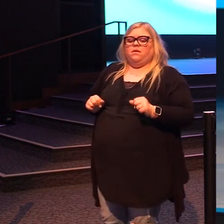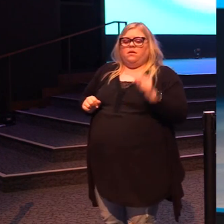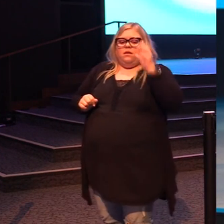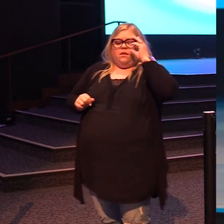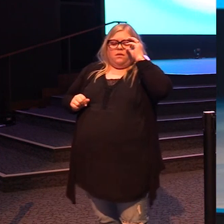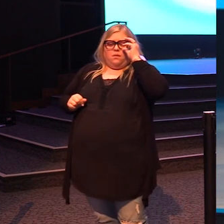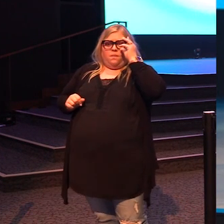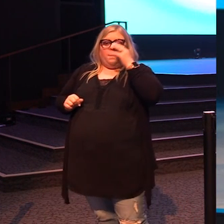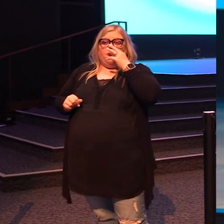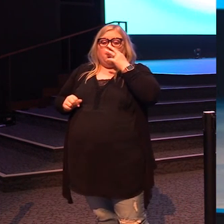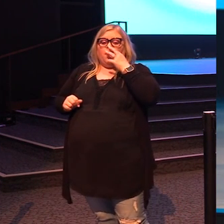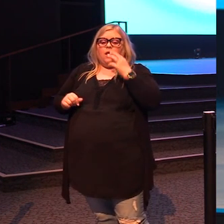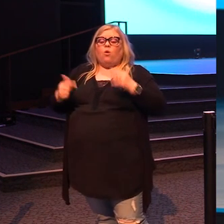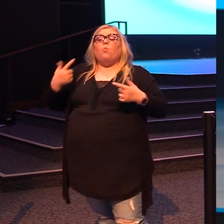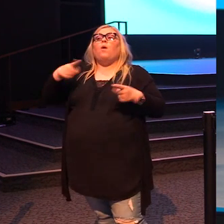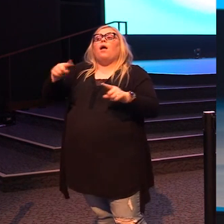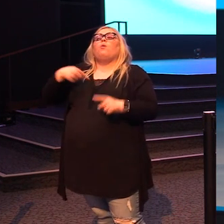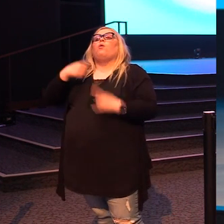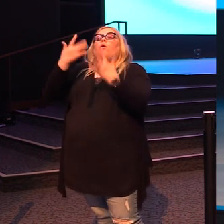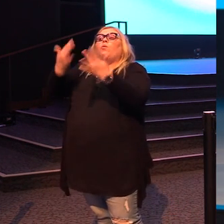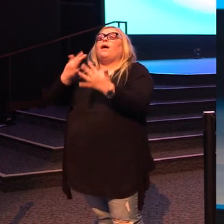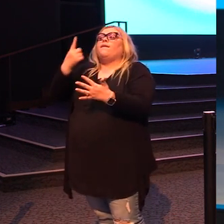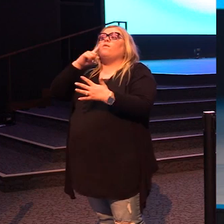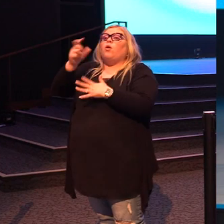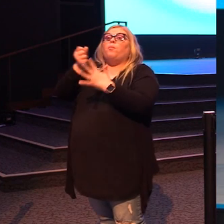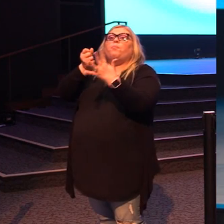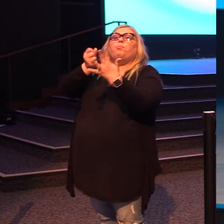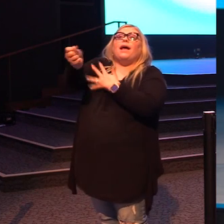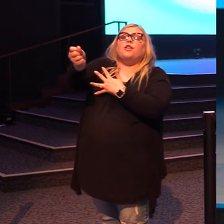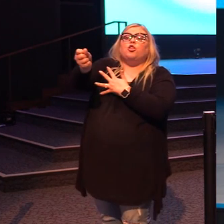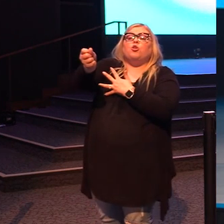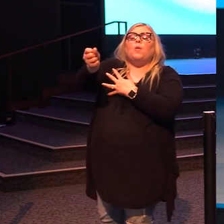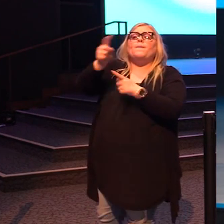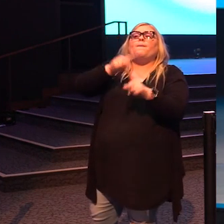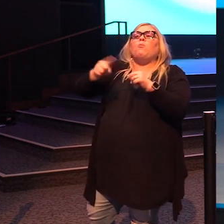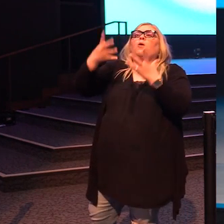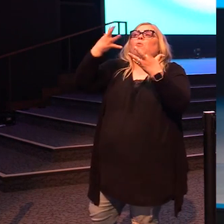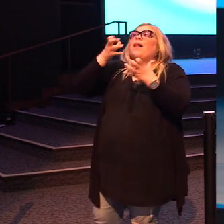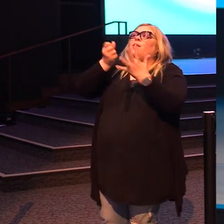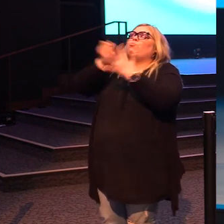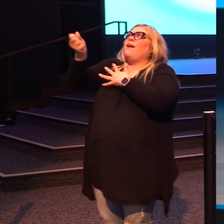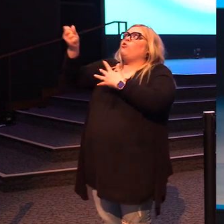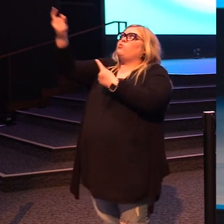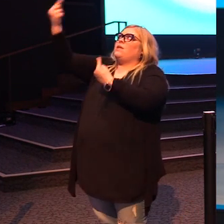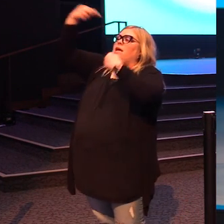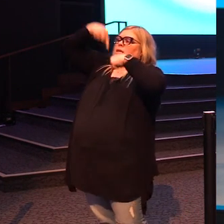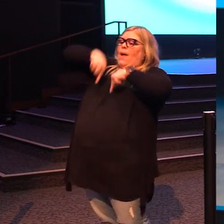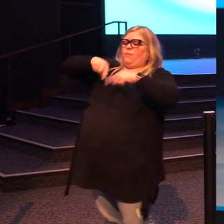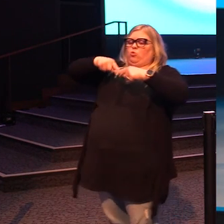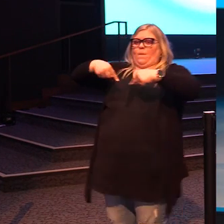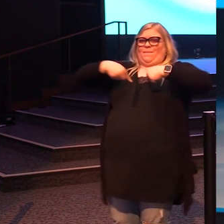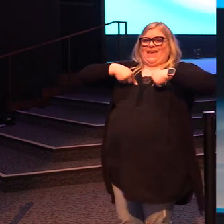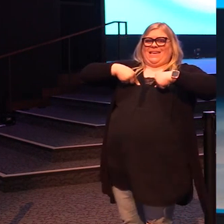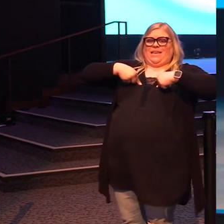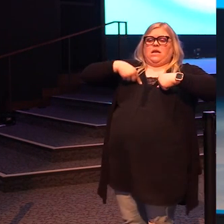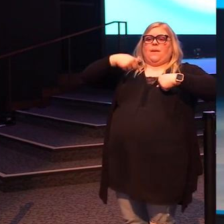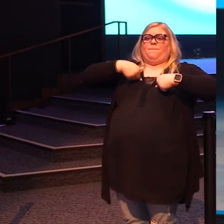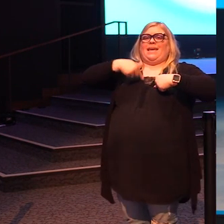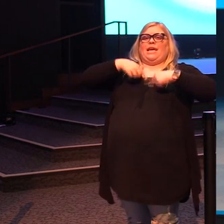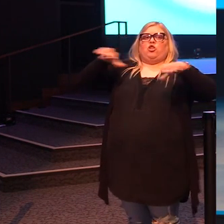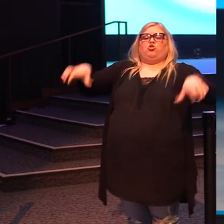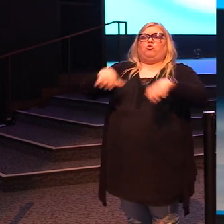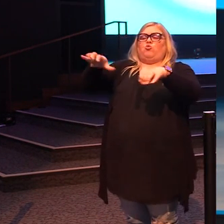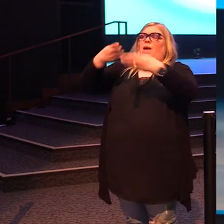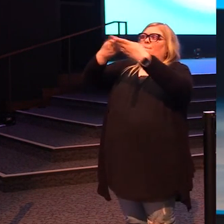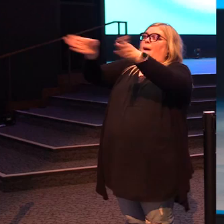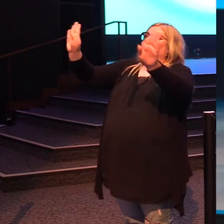A lot of us are waiting for our breakthrough, but we want it as a home visit. We don't want it to be out in the public.